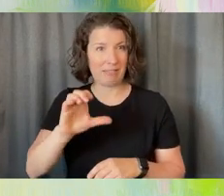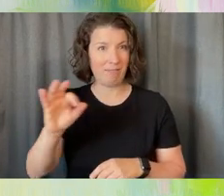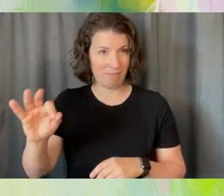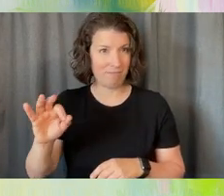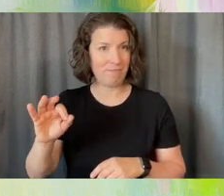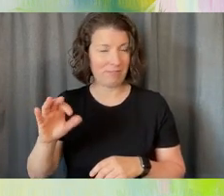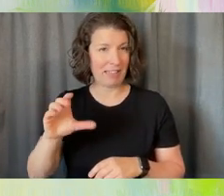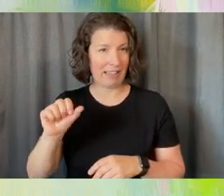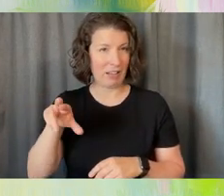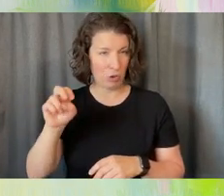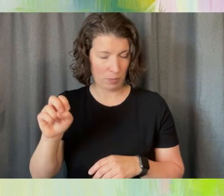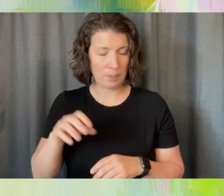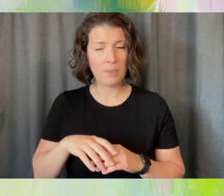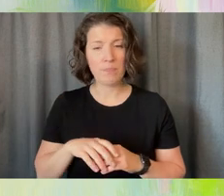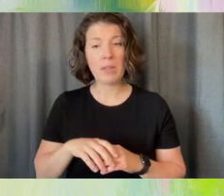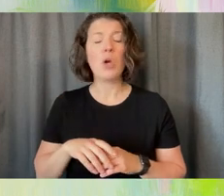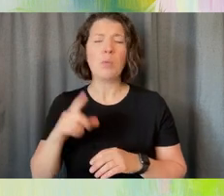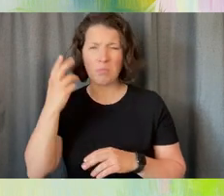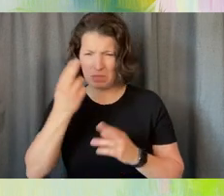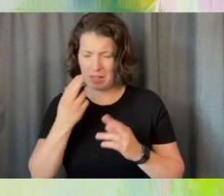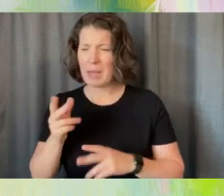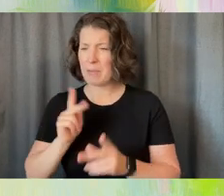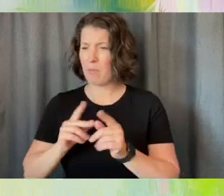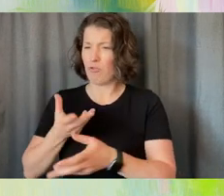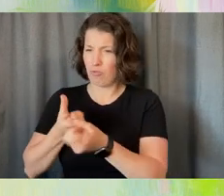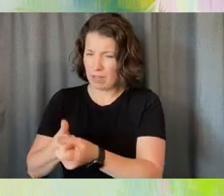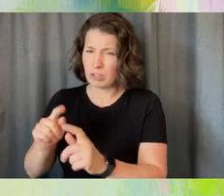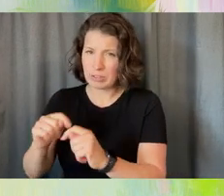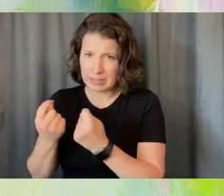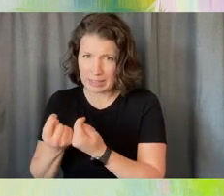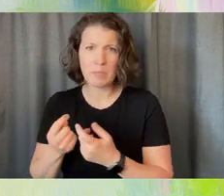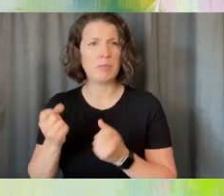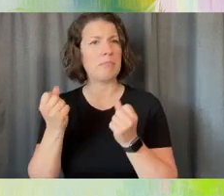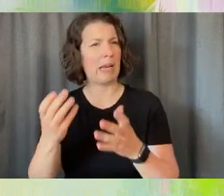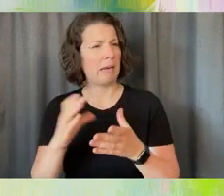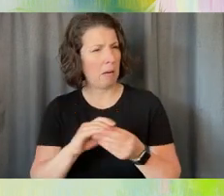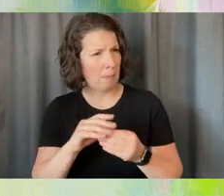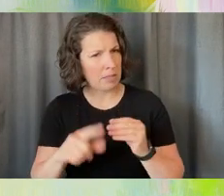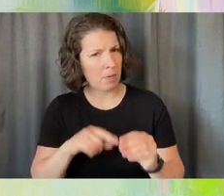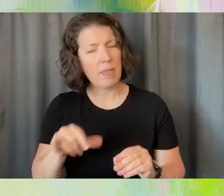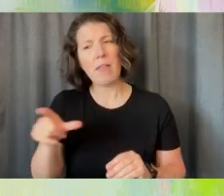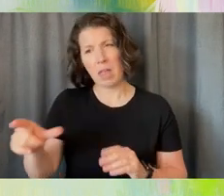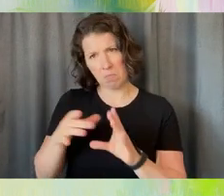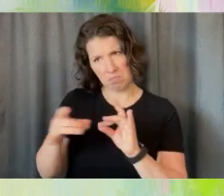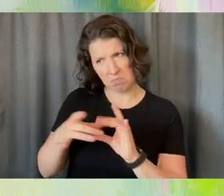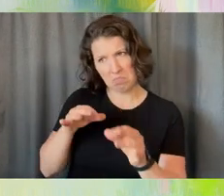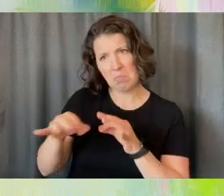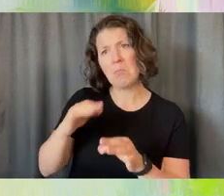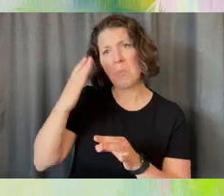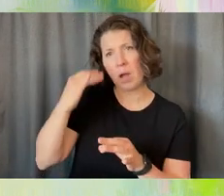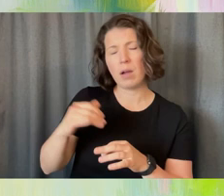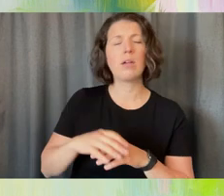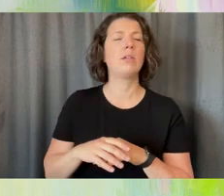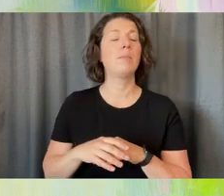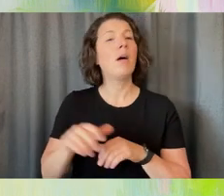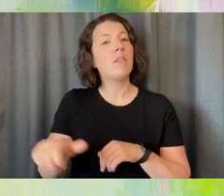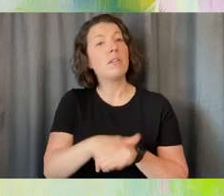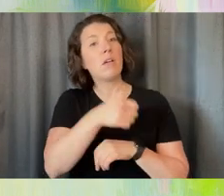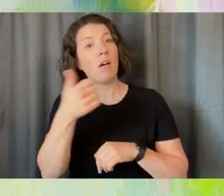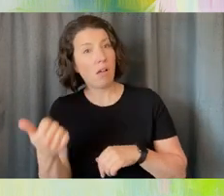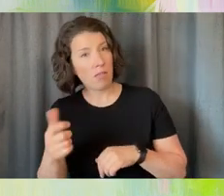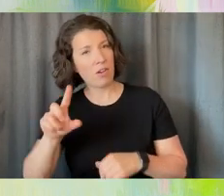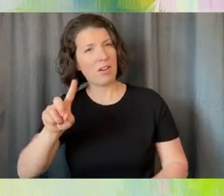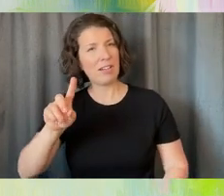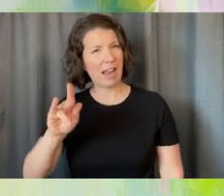people trusted their teams and there were so many positive comments about that and they told us why. But this other dynamic happened that when